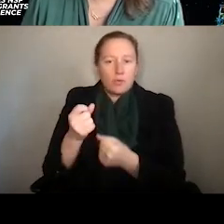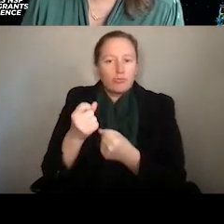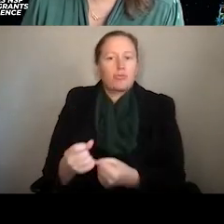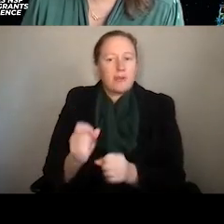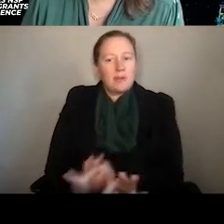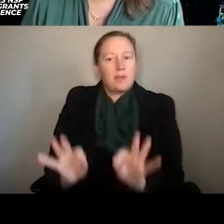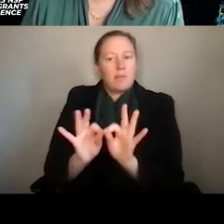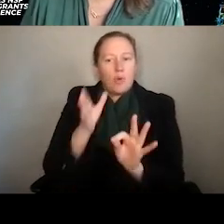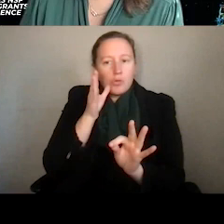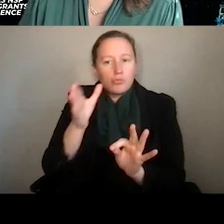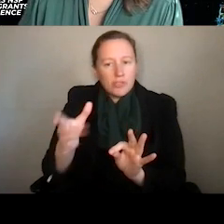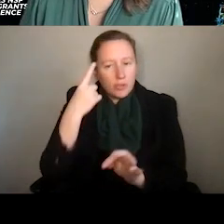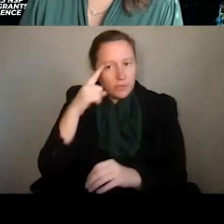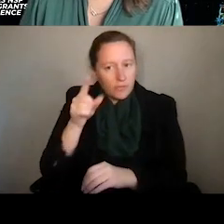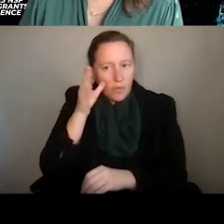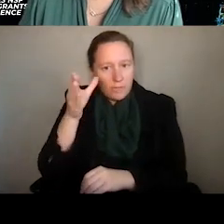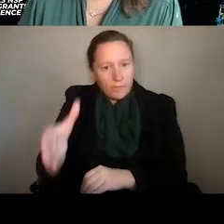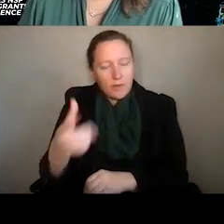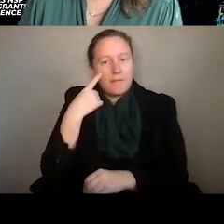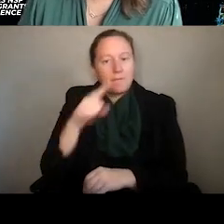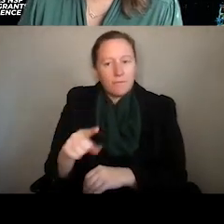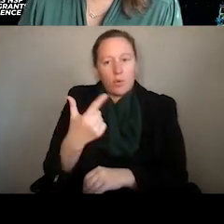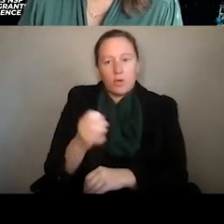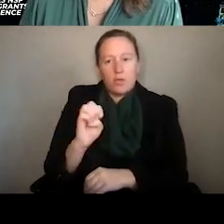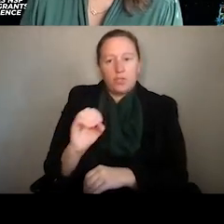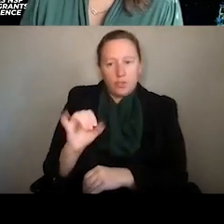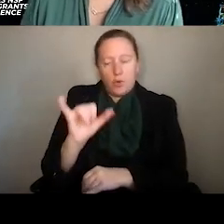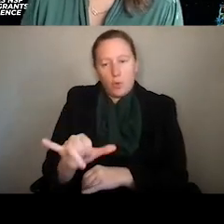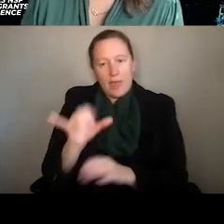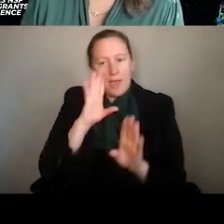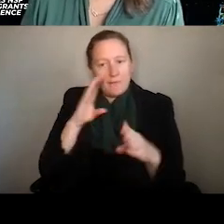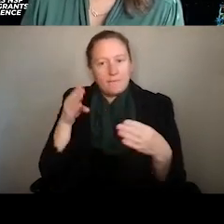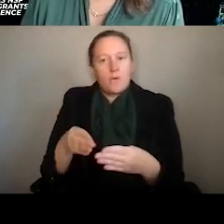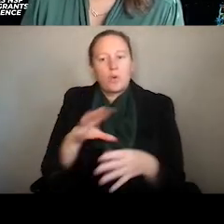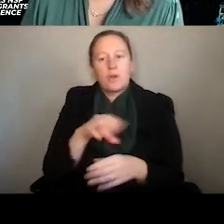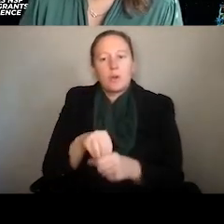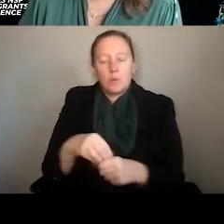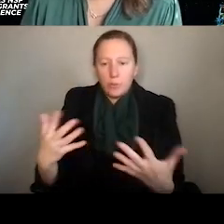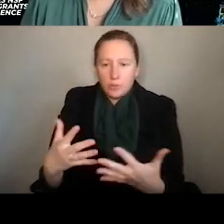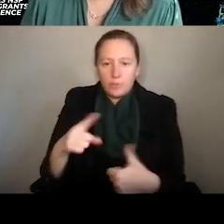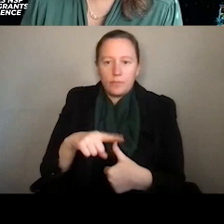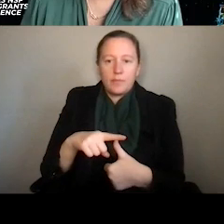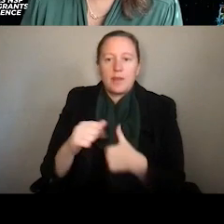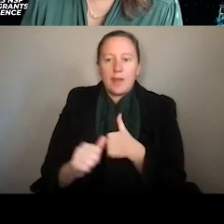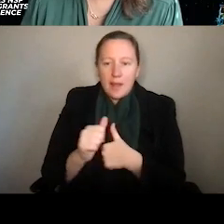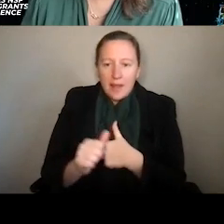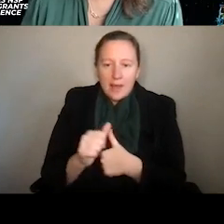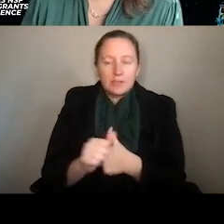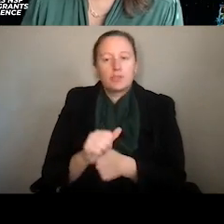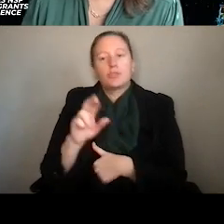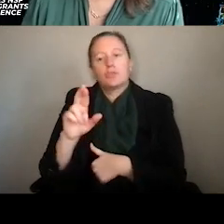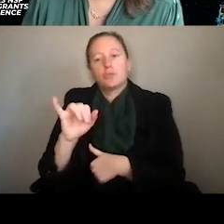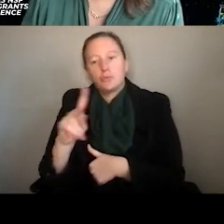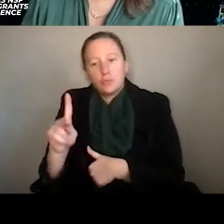into the future. For GEO, the focus of that strengthening includes areas like hazards, risk, and resilience,